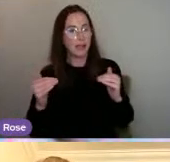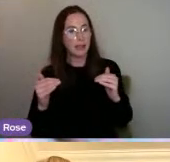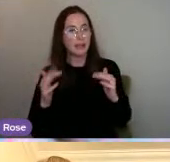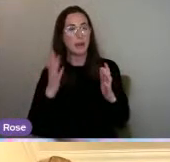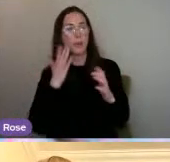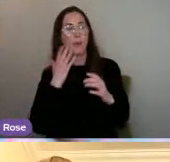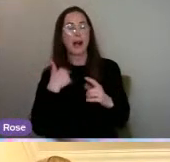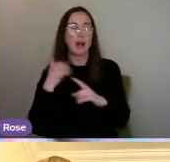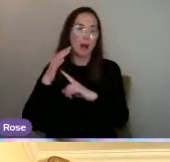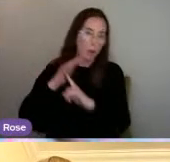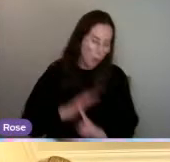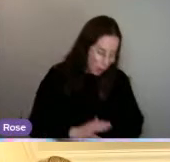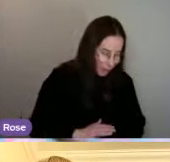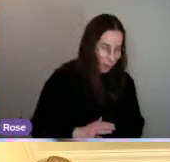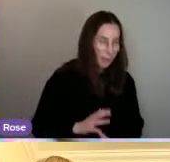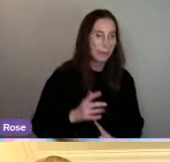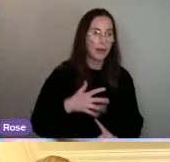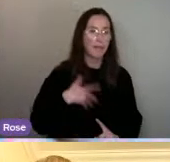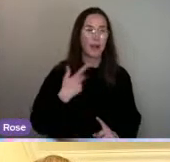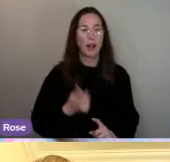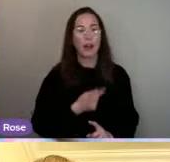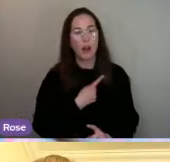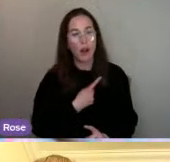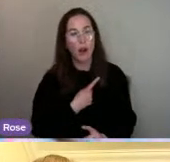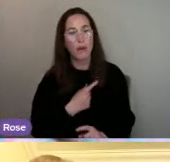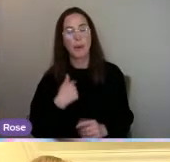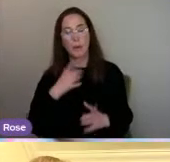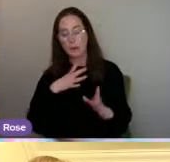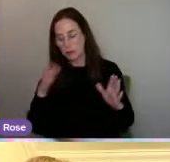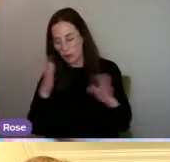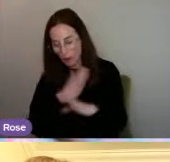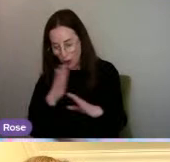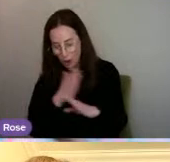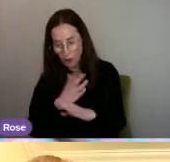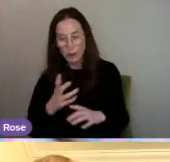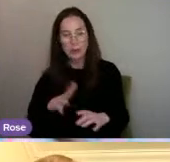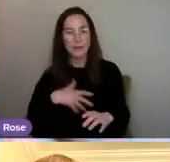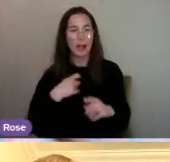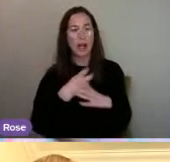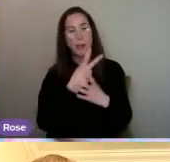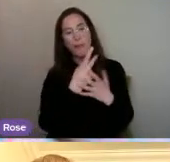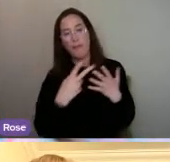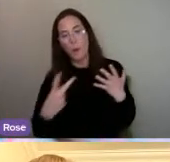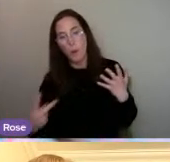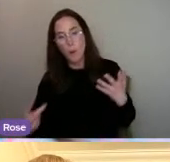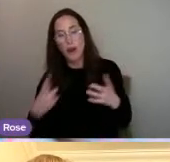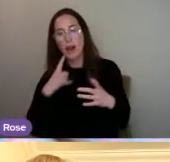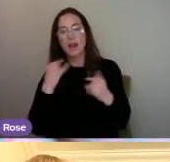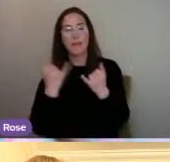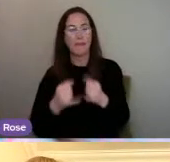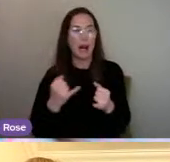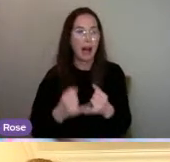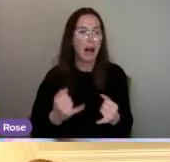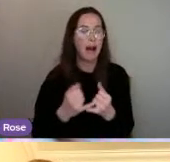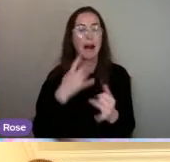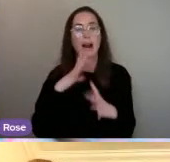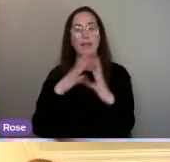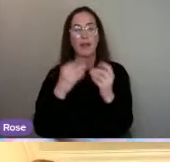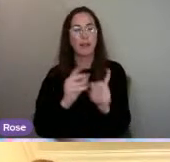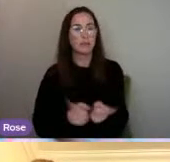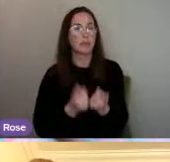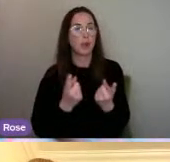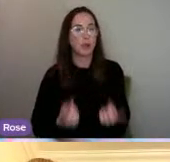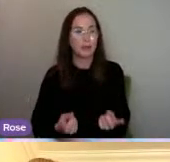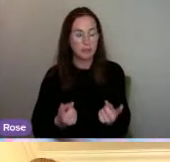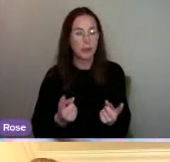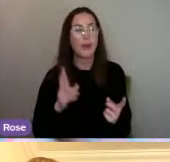I'm depressed, I feel alone, I want to hide, I feel like I'm falling, everything's impossible. And then, on